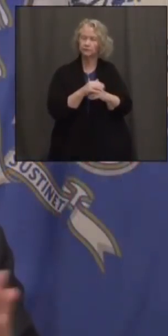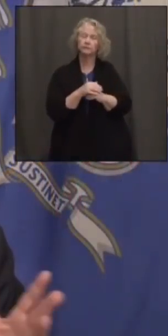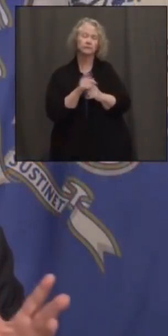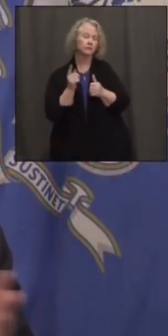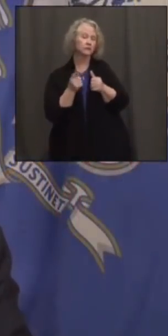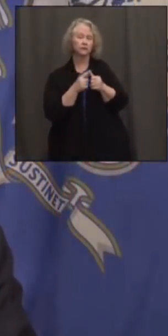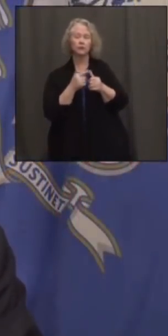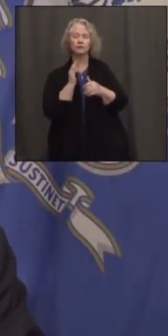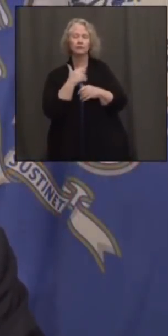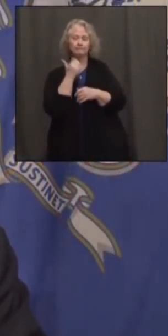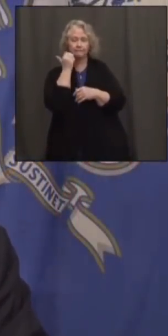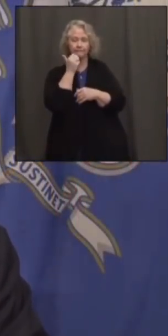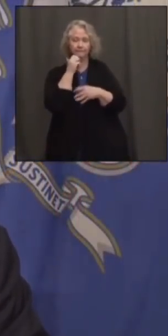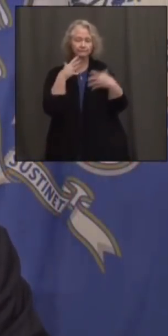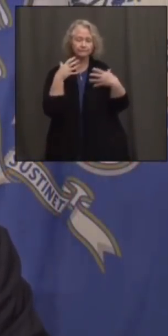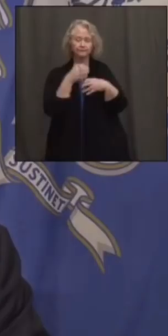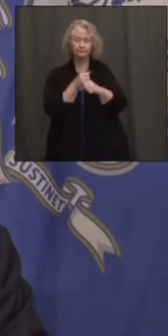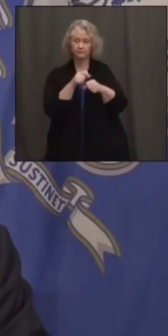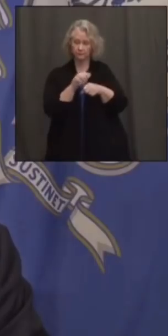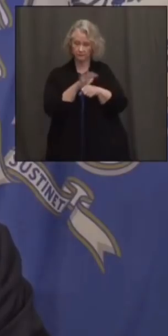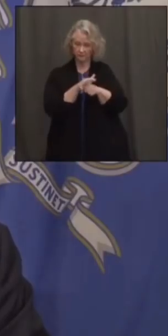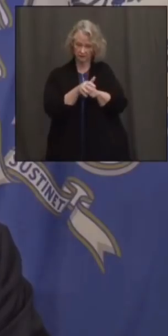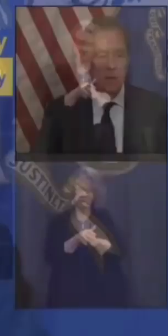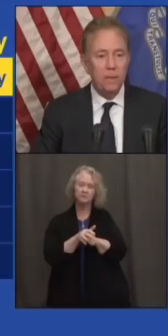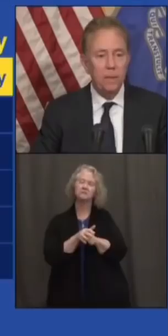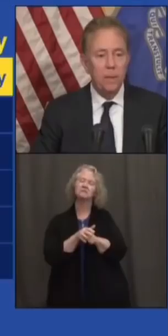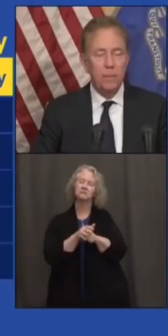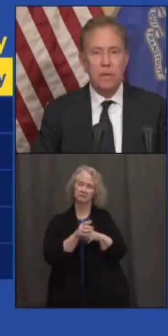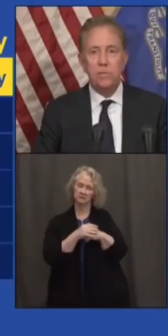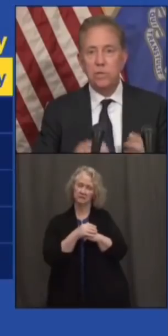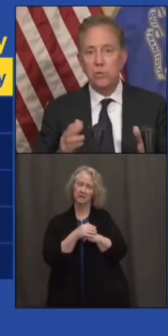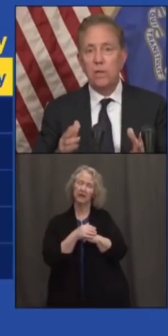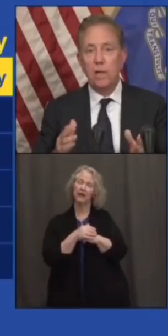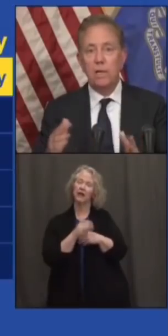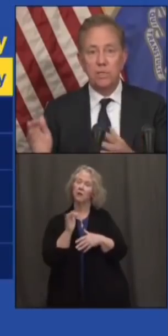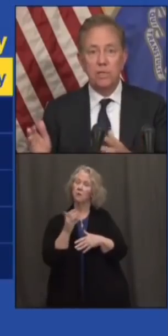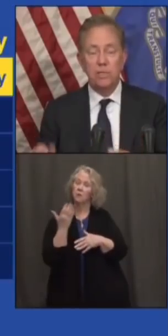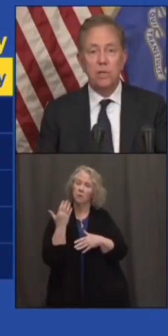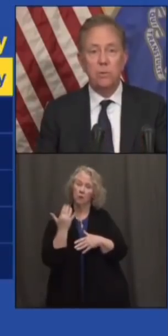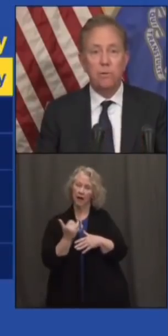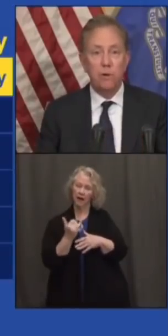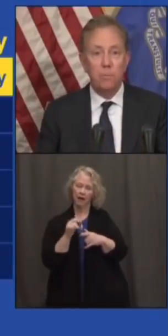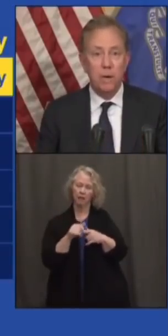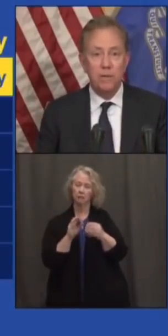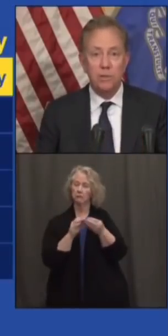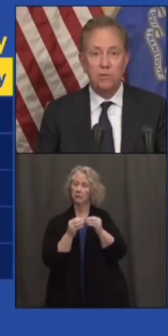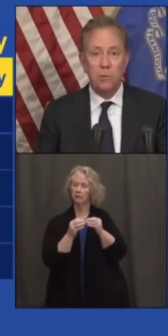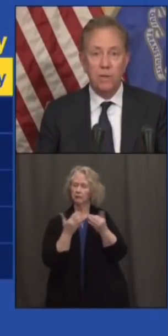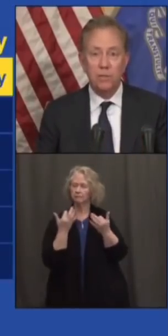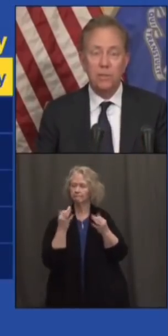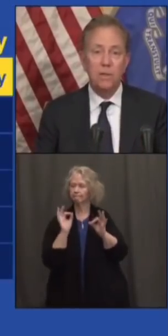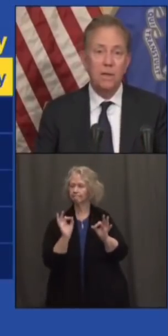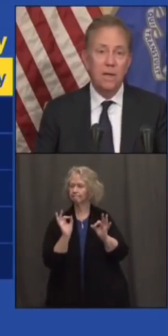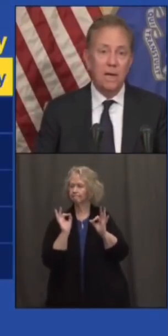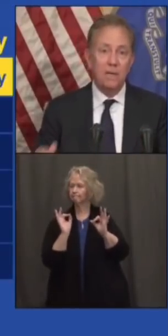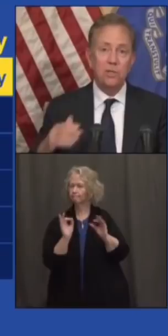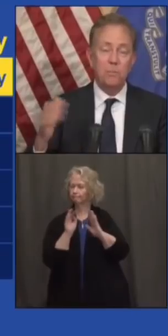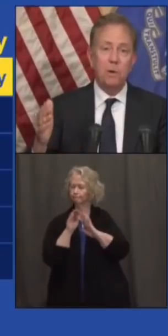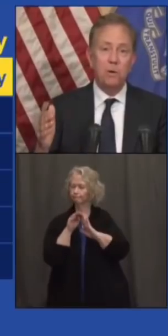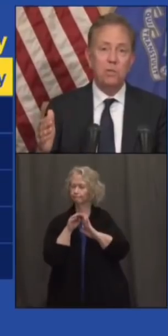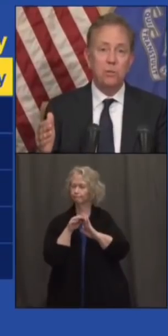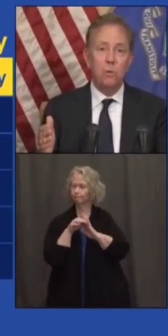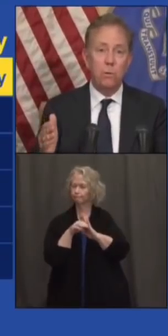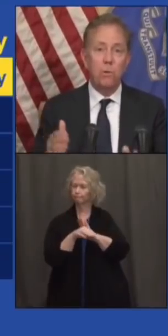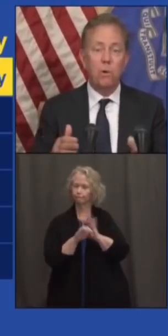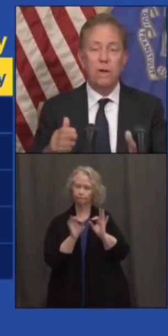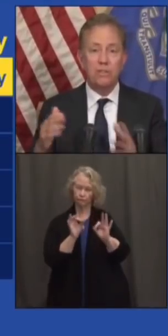COVID daily summary. We can compress this portion a little bit because the trend lines continue in a very positive direction. I'll just